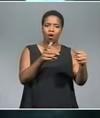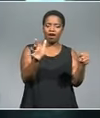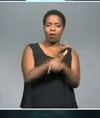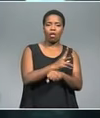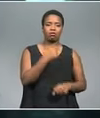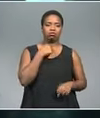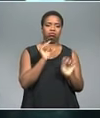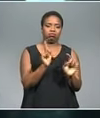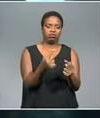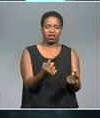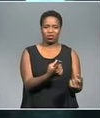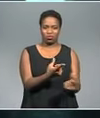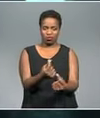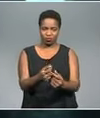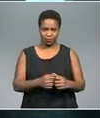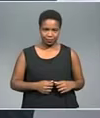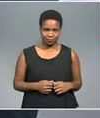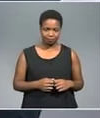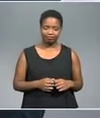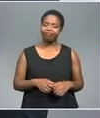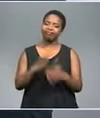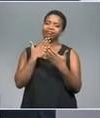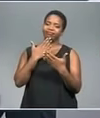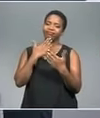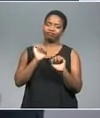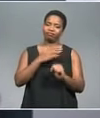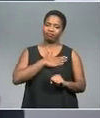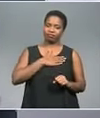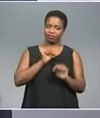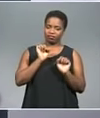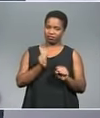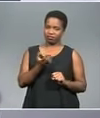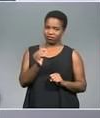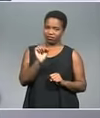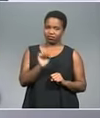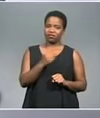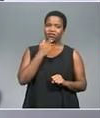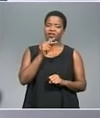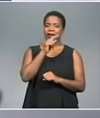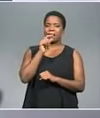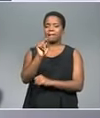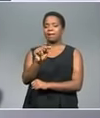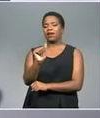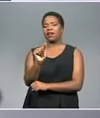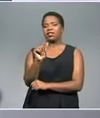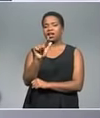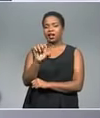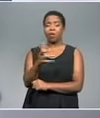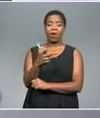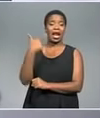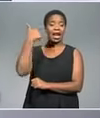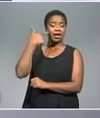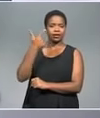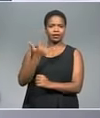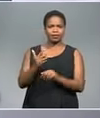off on new trade deals with other countries. All right, thanks so much for that. I appreciate it. Our UK correspondent, Natalie Powell, in London. Now,